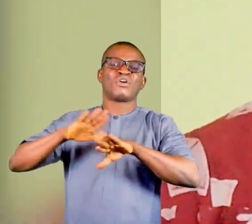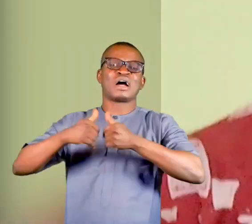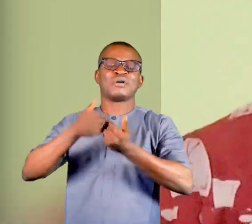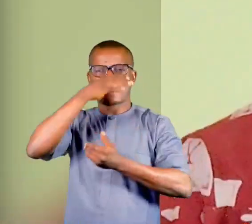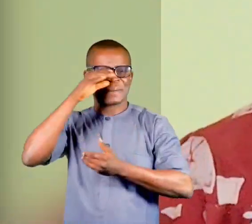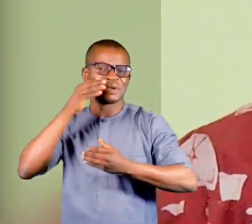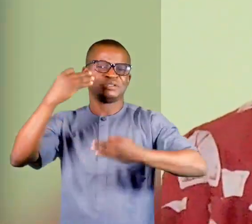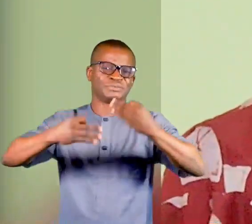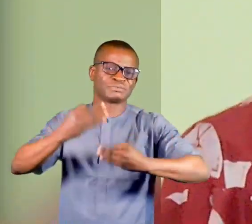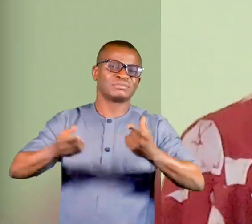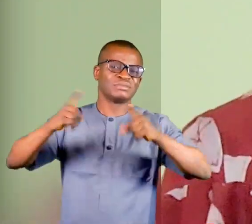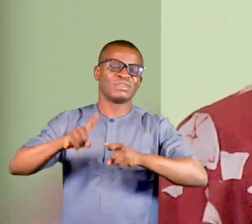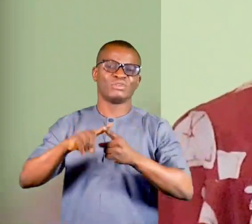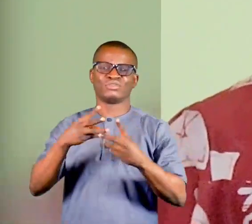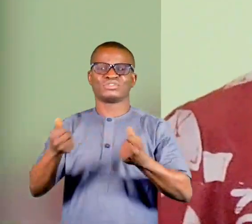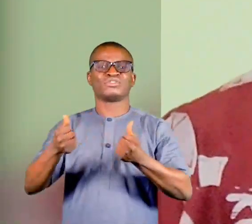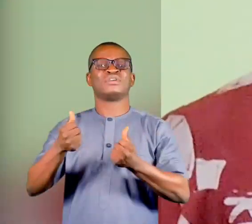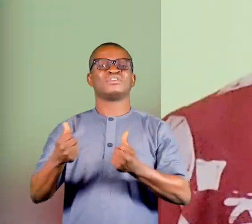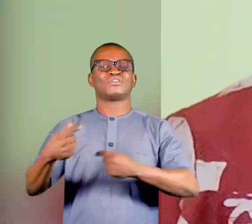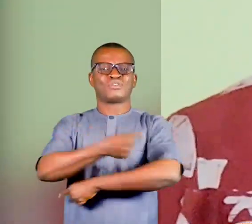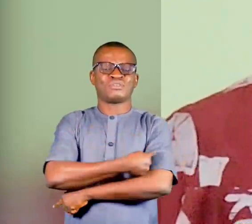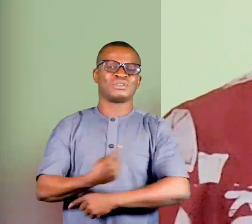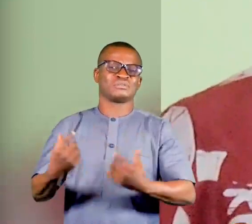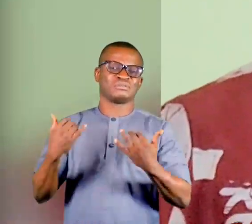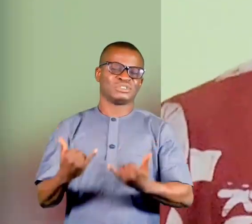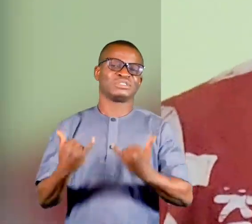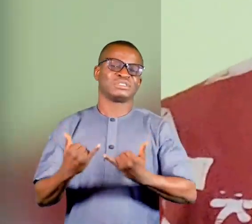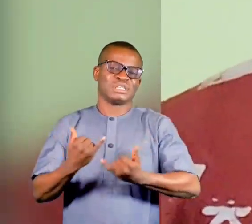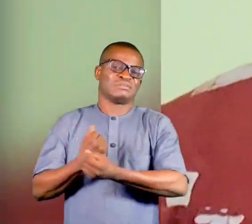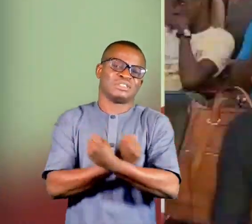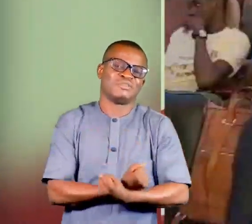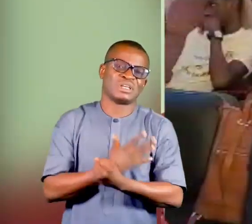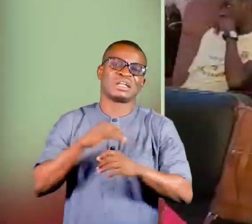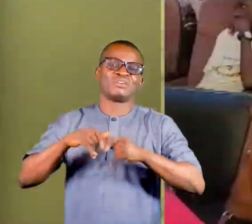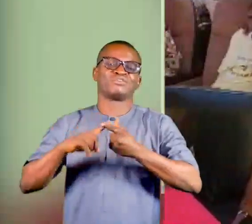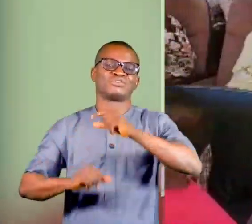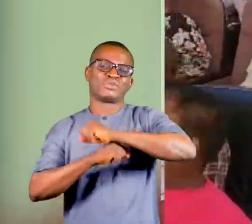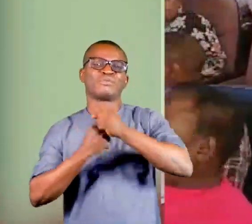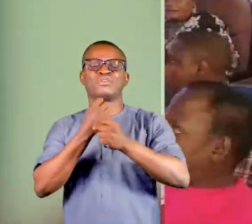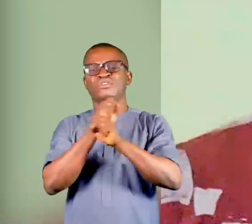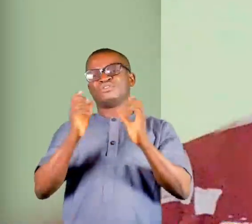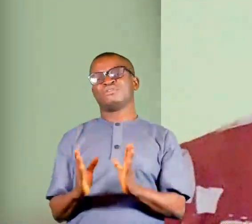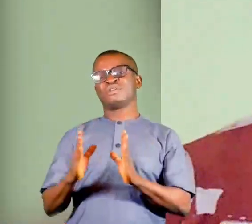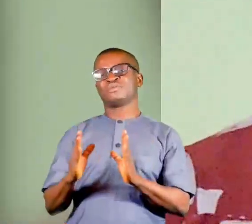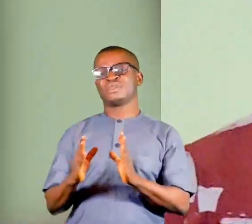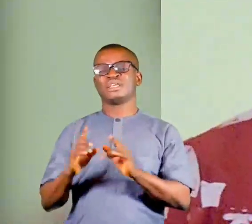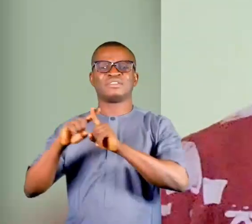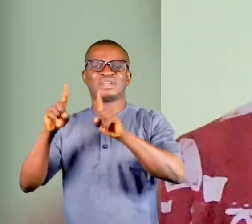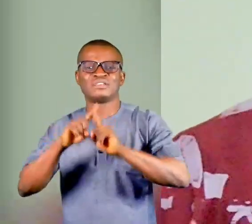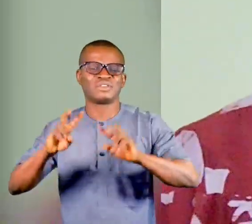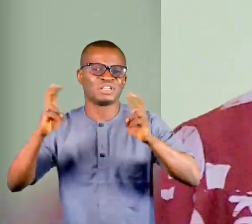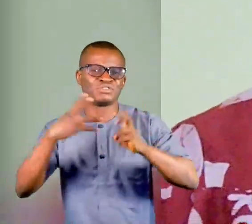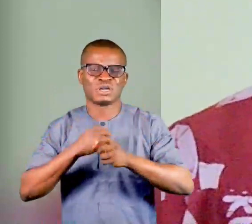criminal justice mechanisms to address modern slavery, as well as steps taken to support survivors, address risk